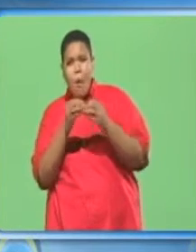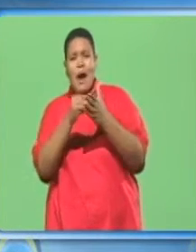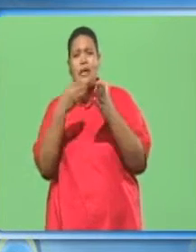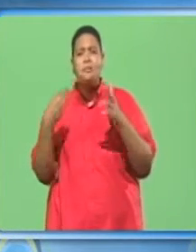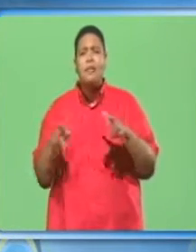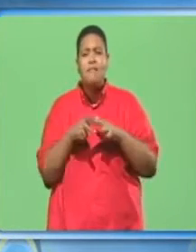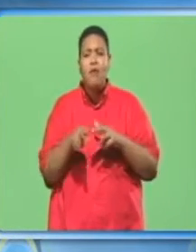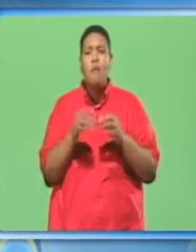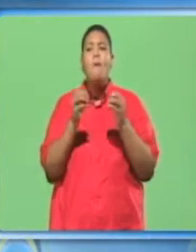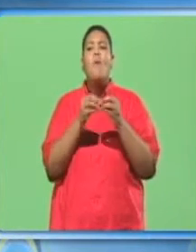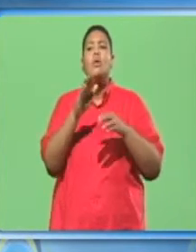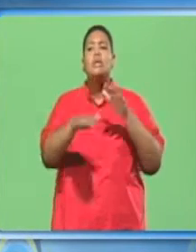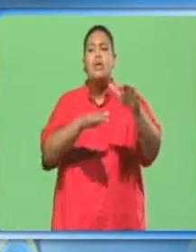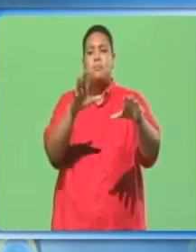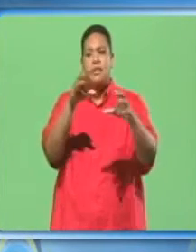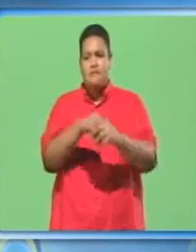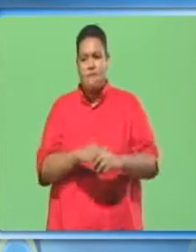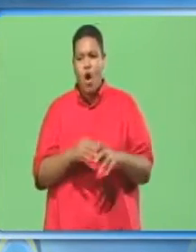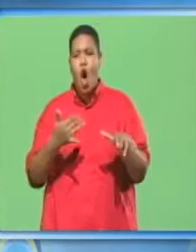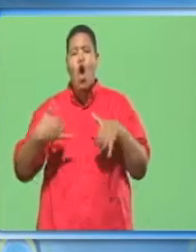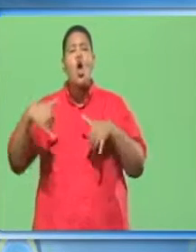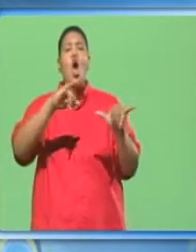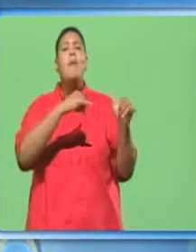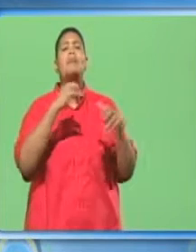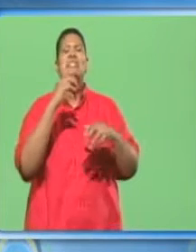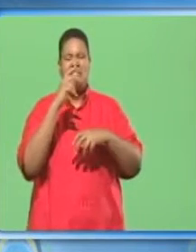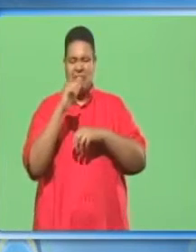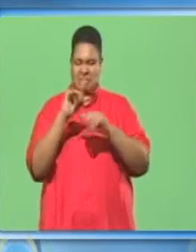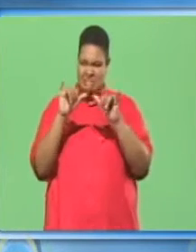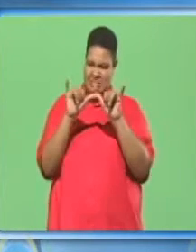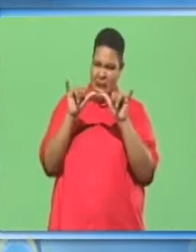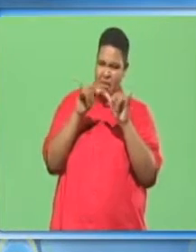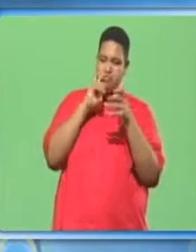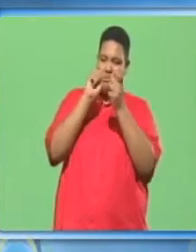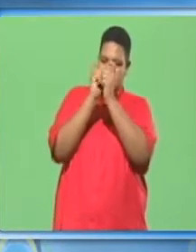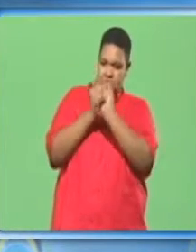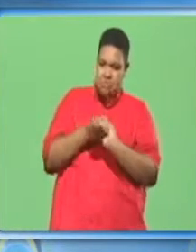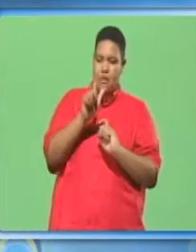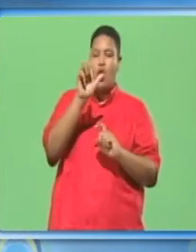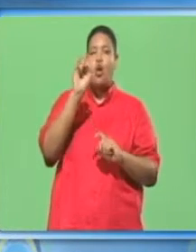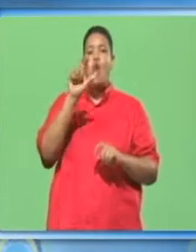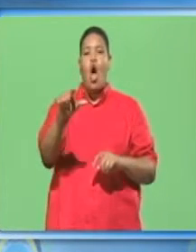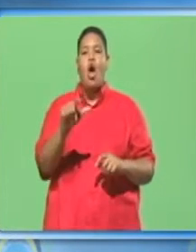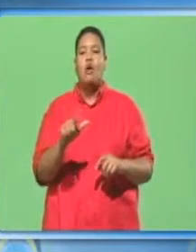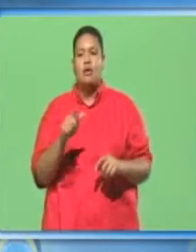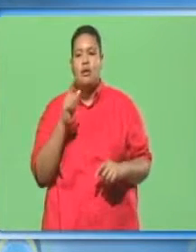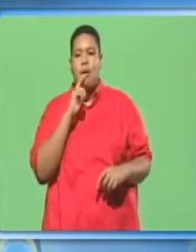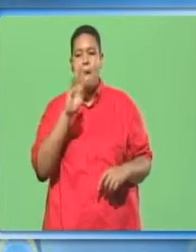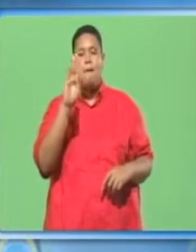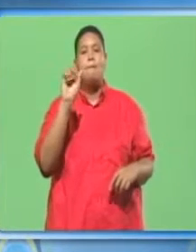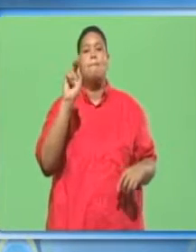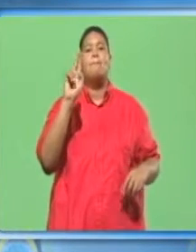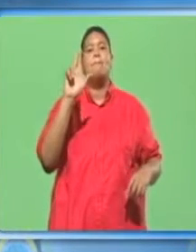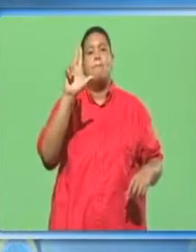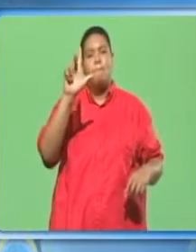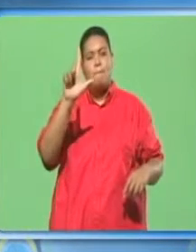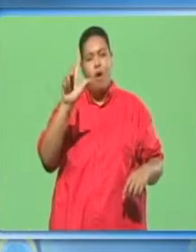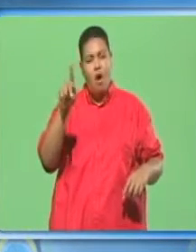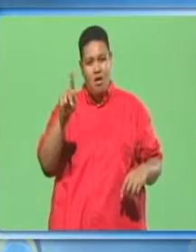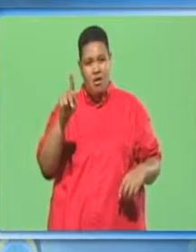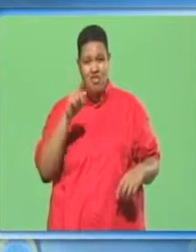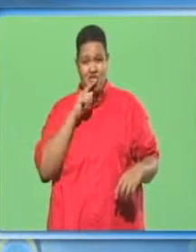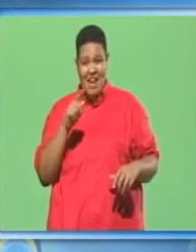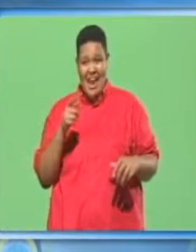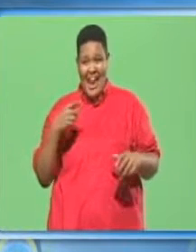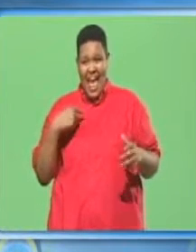steps involved. Common sizes of converted logs 5. Bok A bok has a